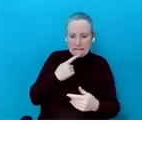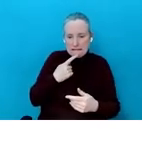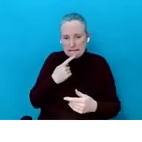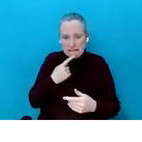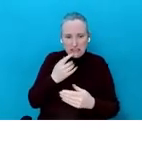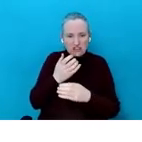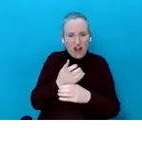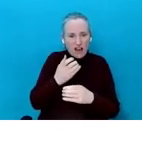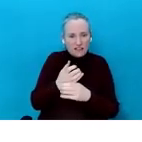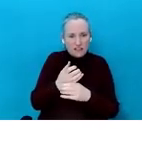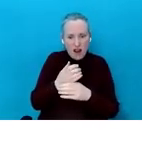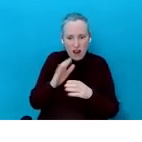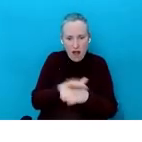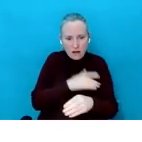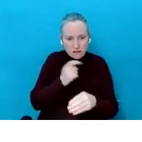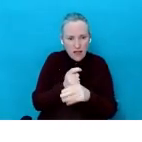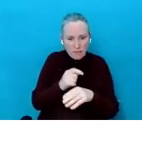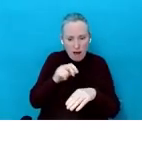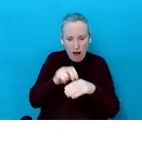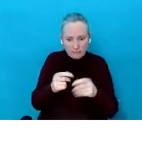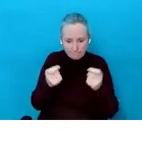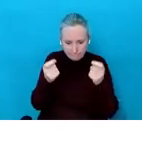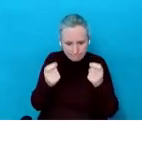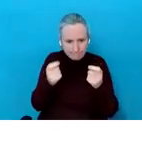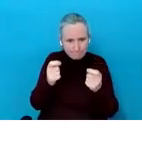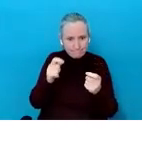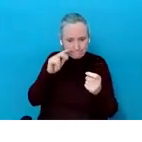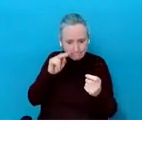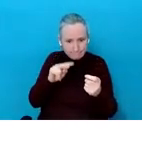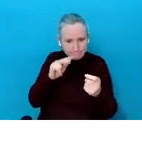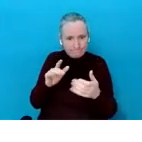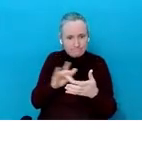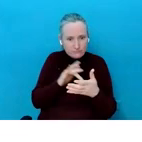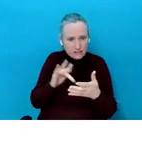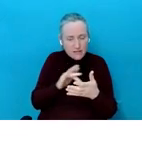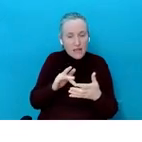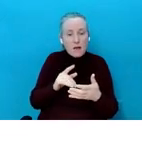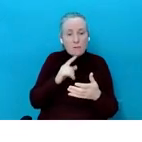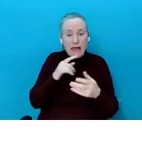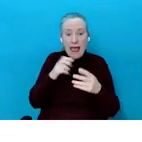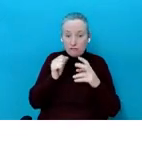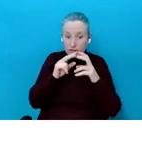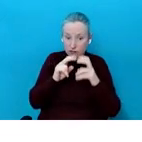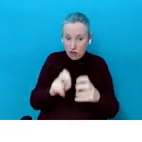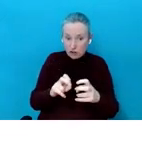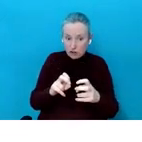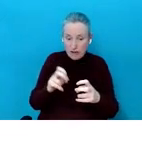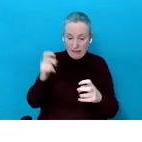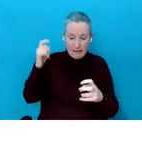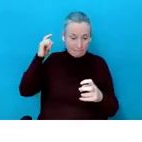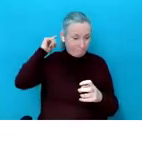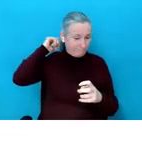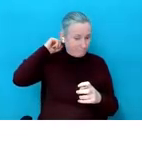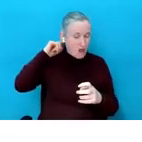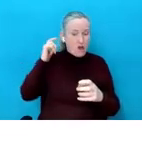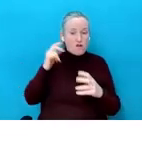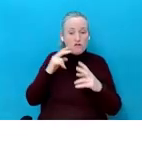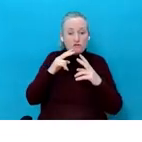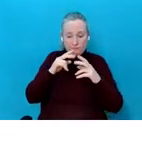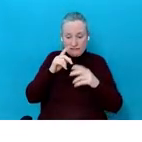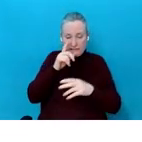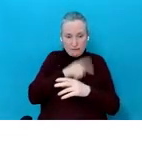devices for so long. But actually, there is research to show that one, connects to the other, and that is most likely why.